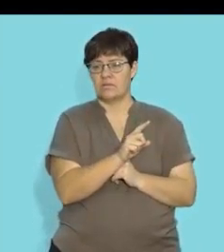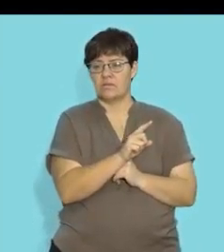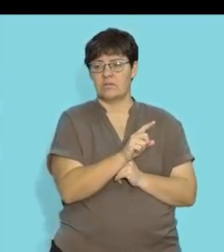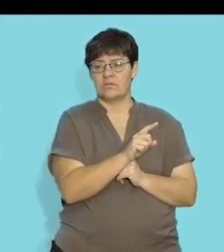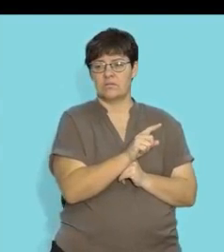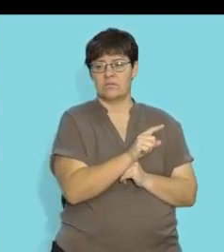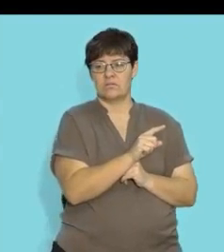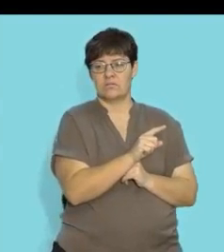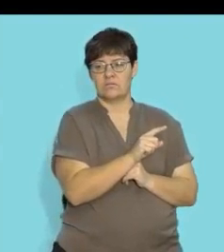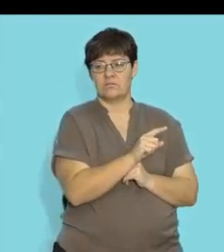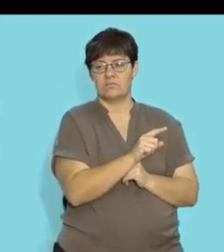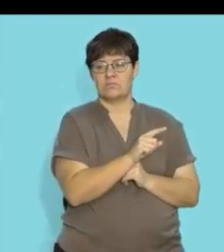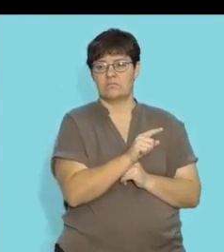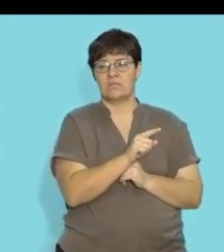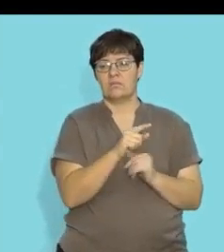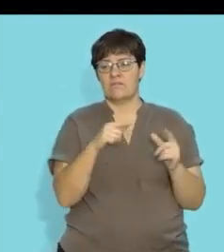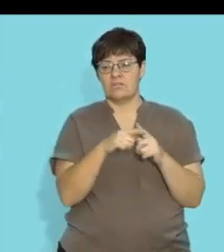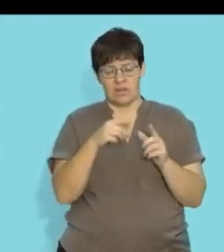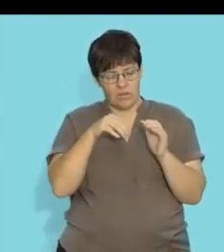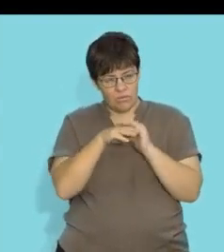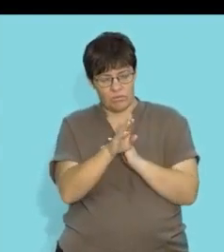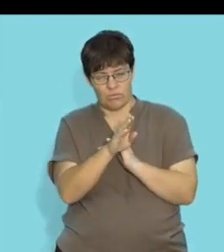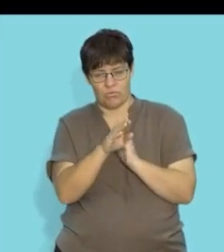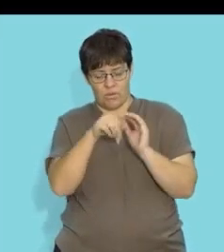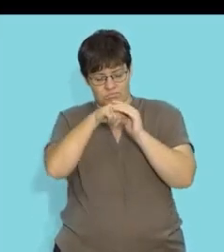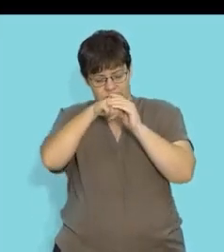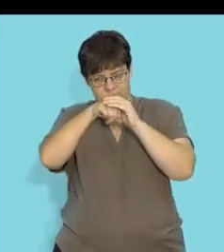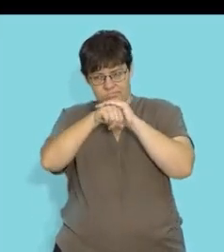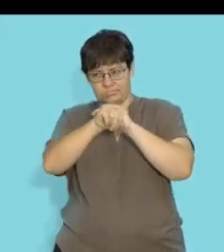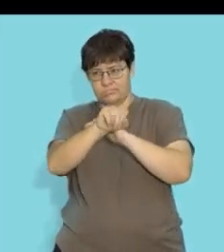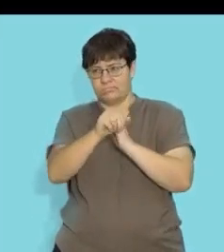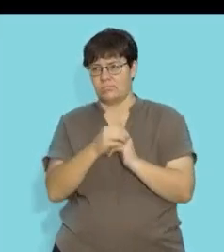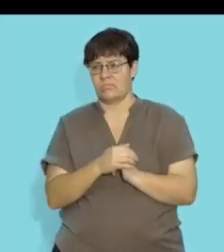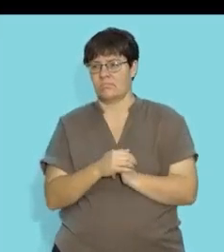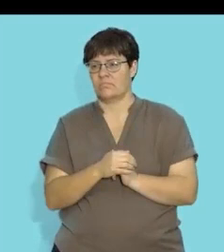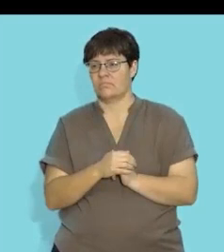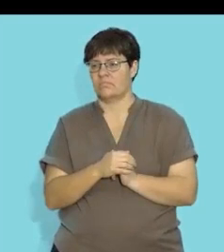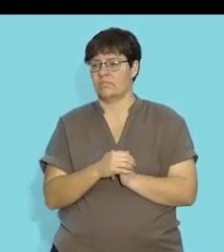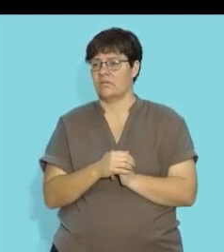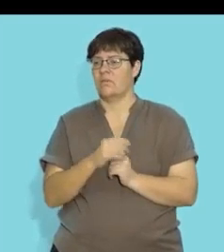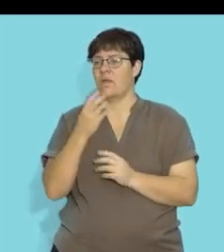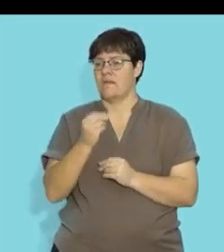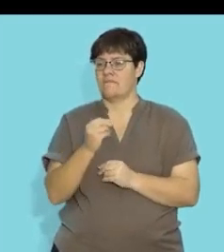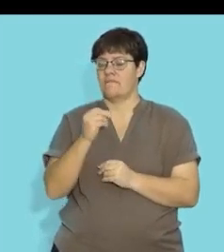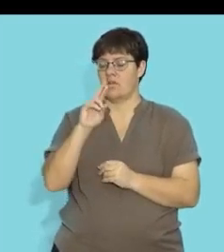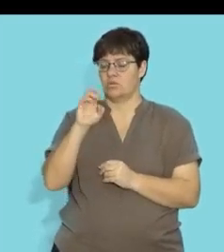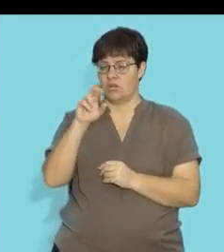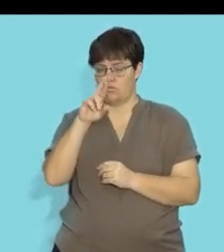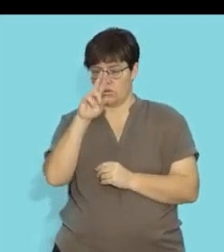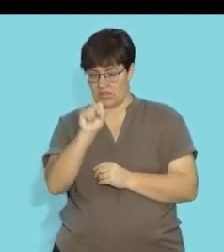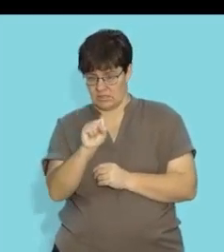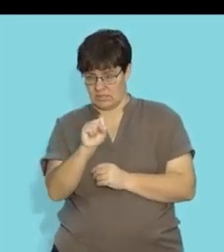the vagina and so let's look at what options are given in column two we have the uterus so